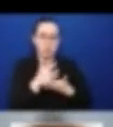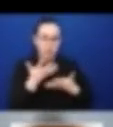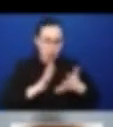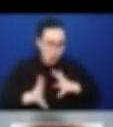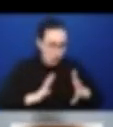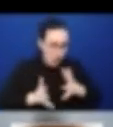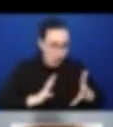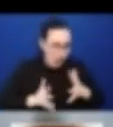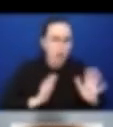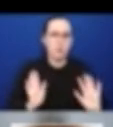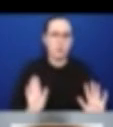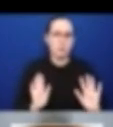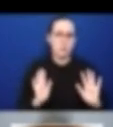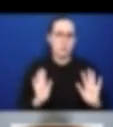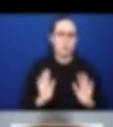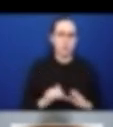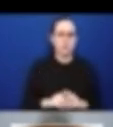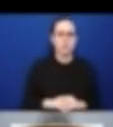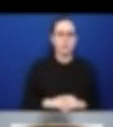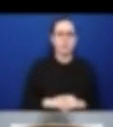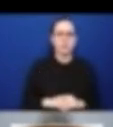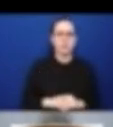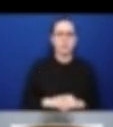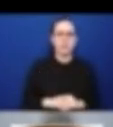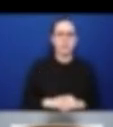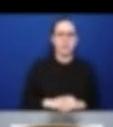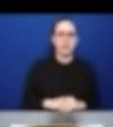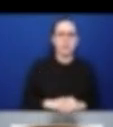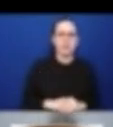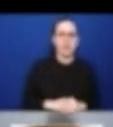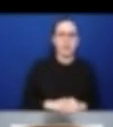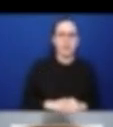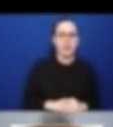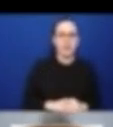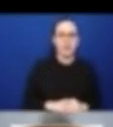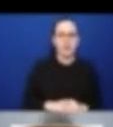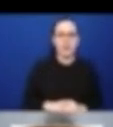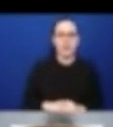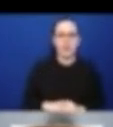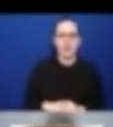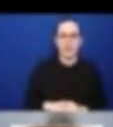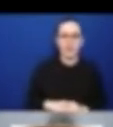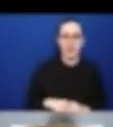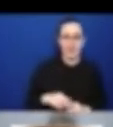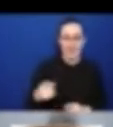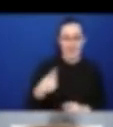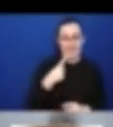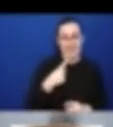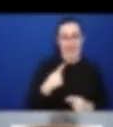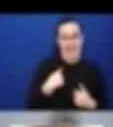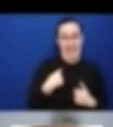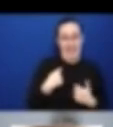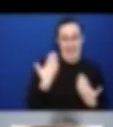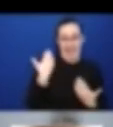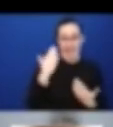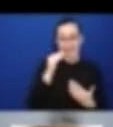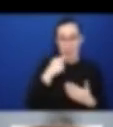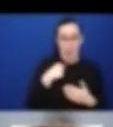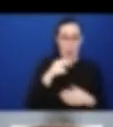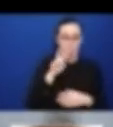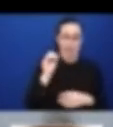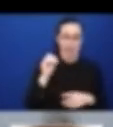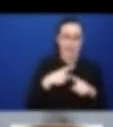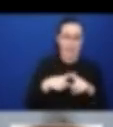thought I was reading really slow. That's my 20 times slower than usual. apologies. Okay. I was over.